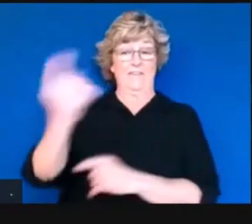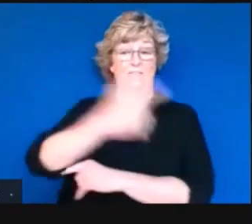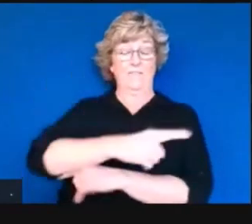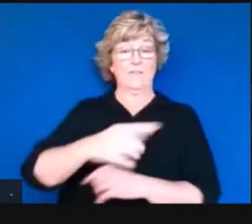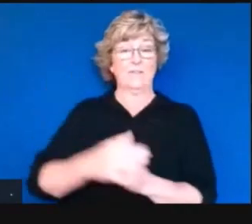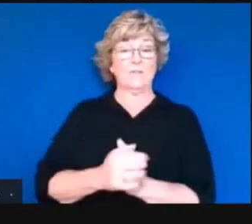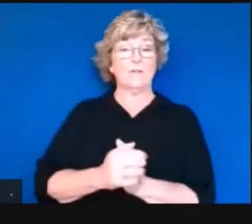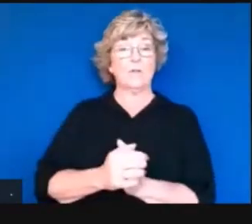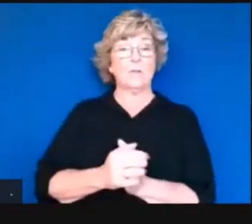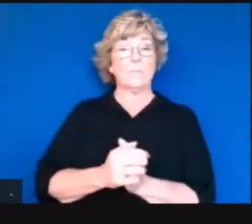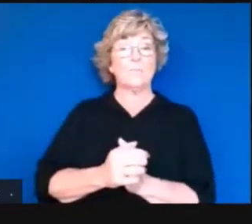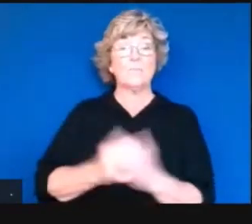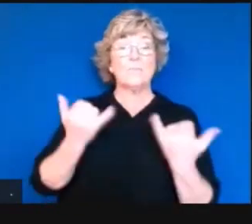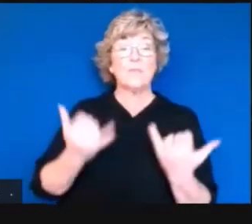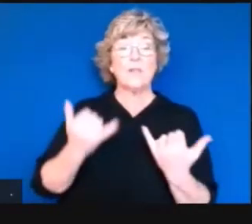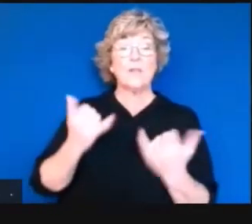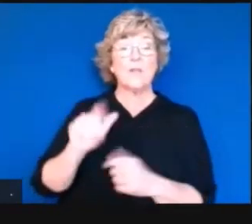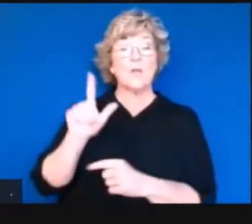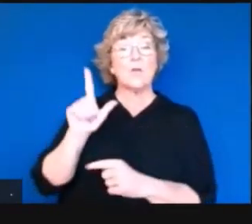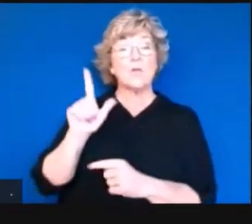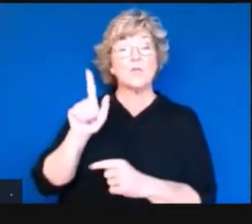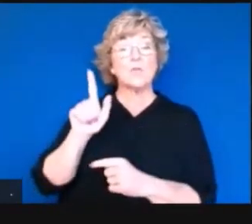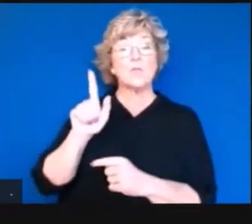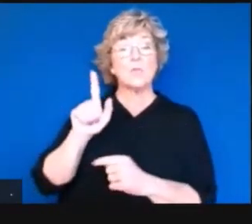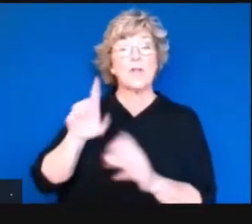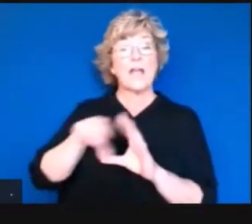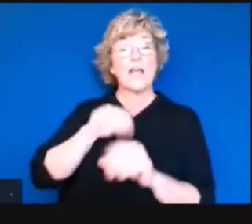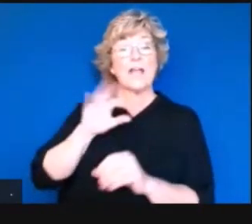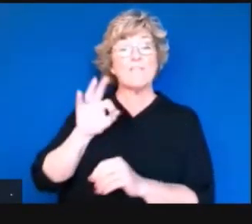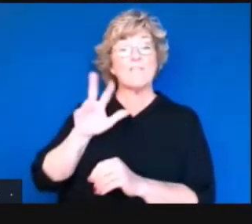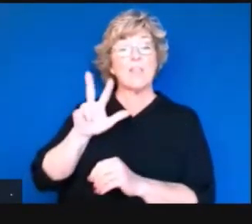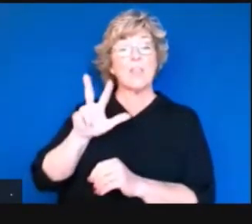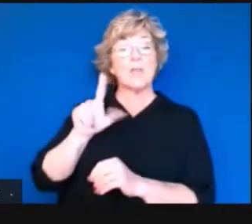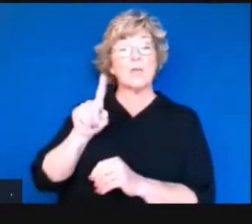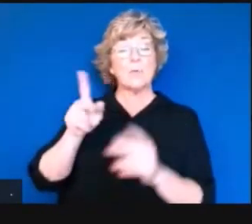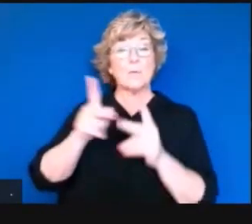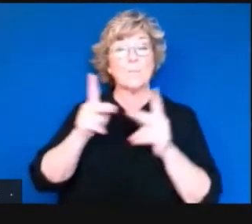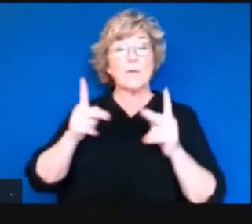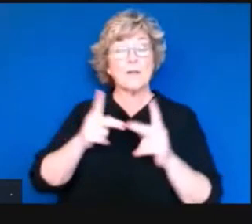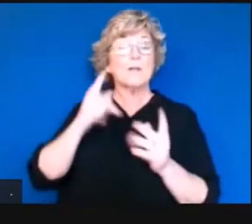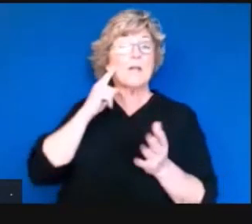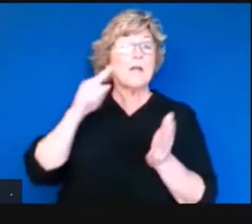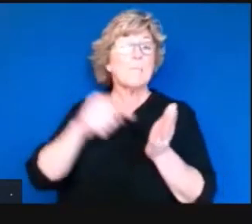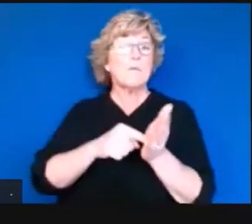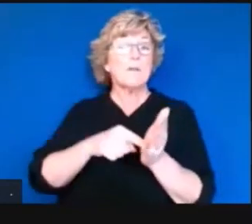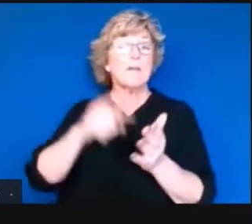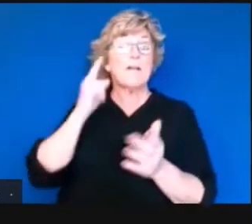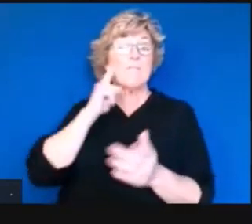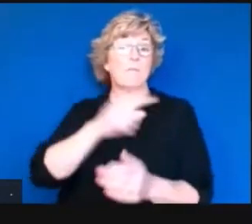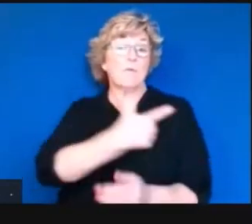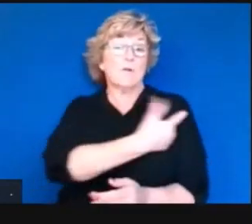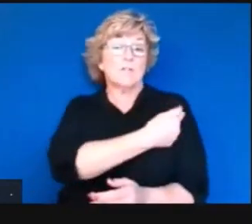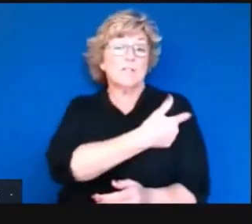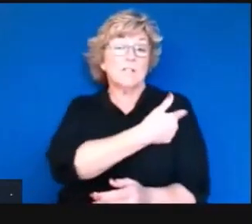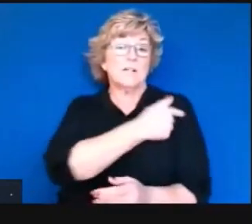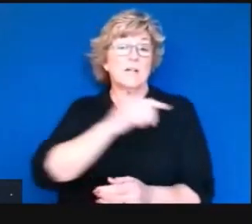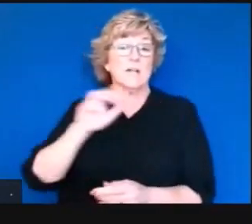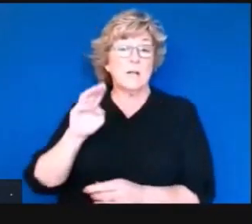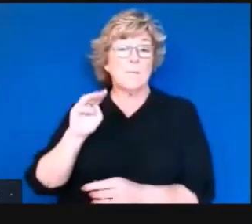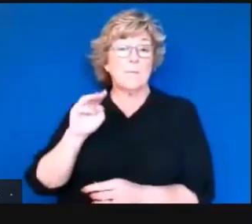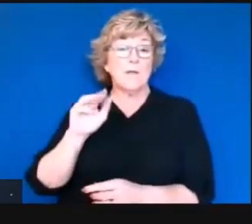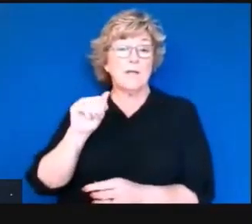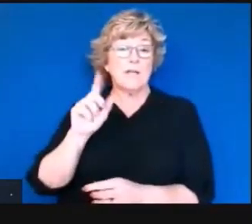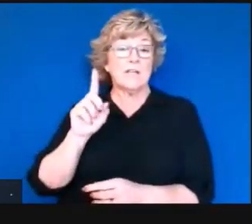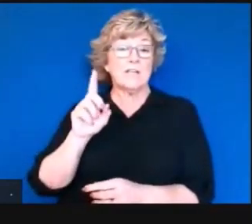speak, 21 of the 31 sites that we identified for Moderna to have vaccines delivered. And